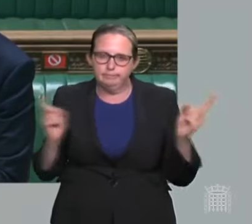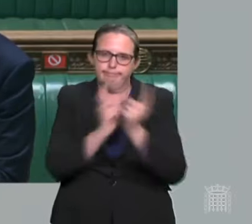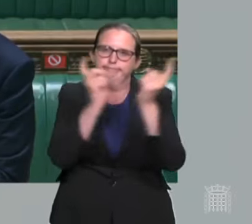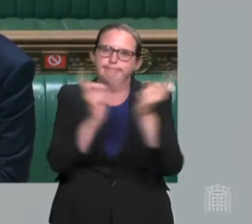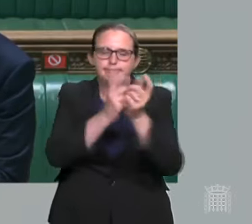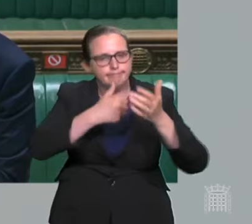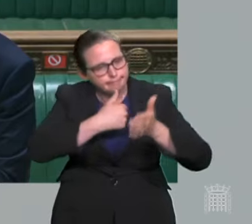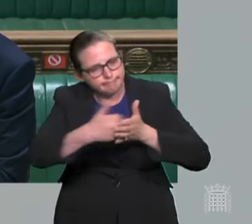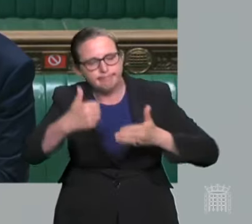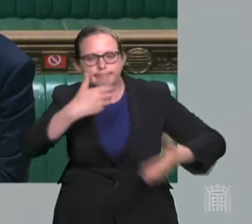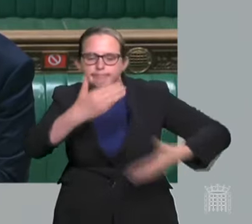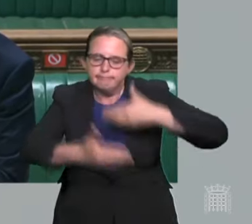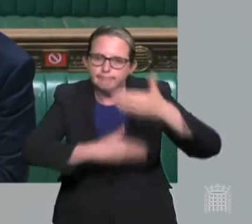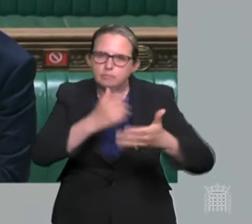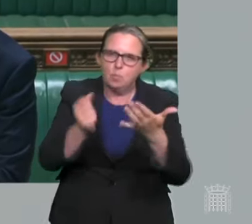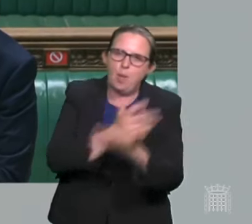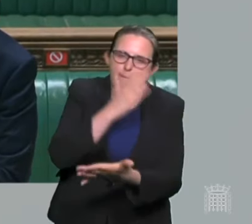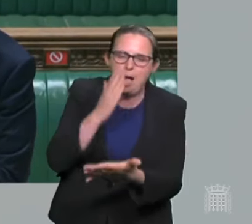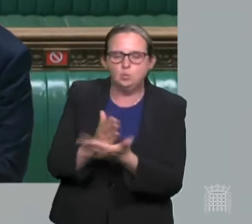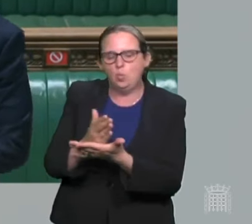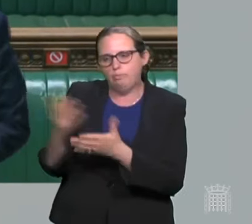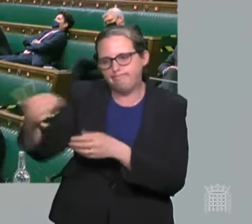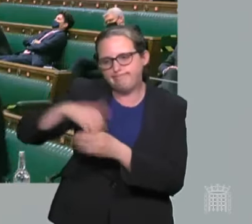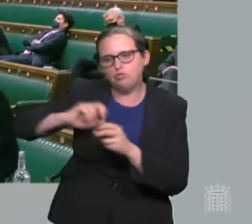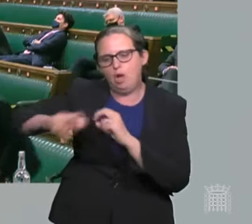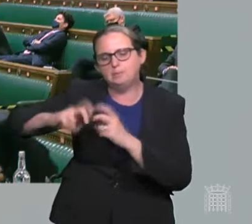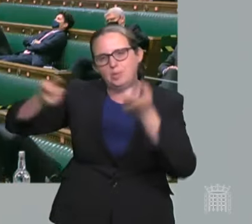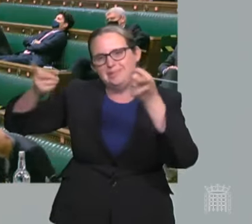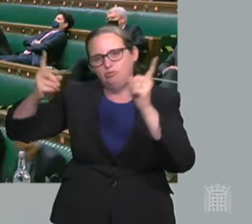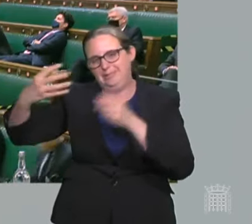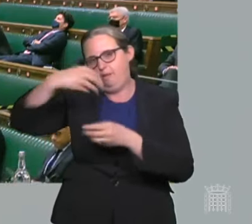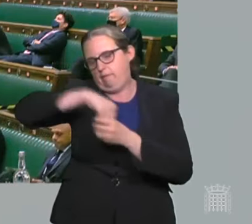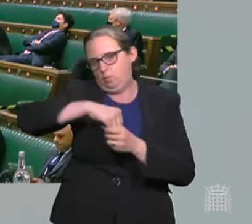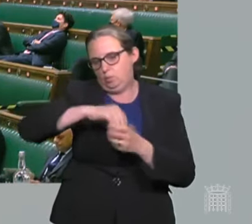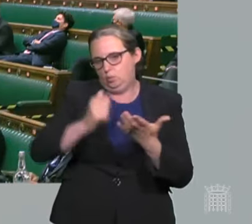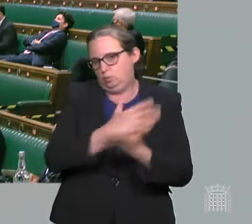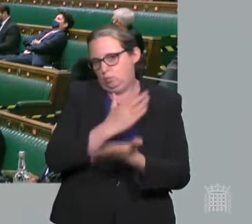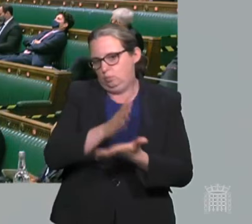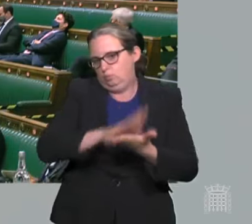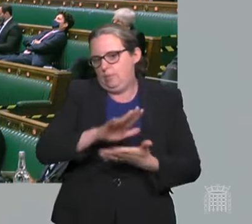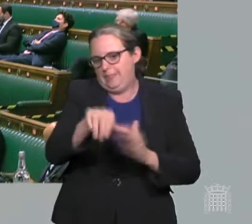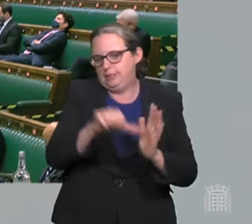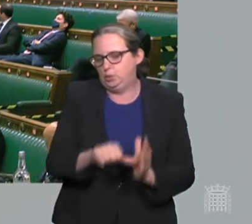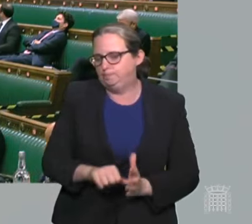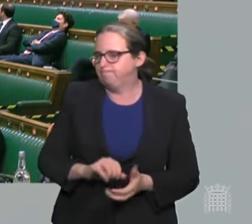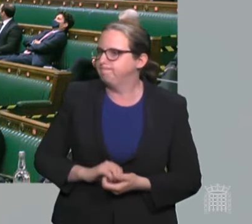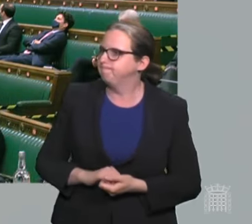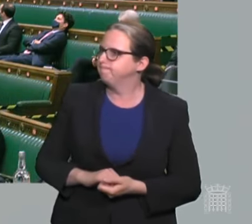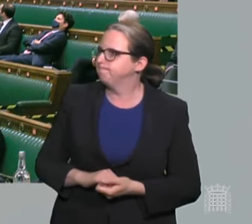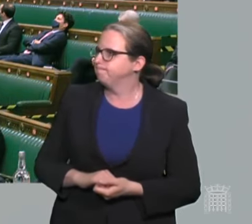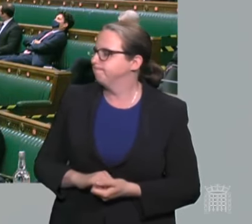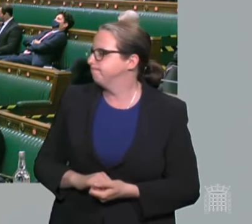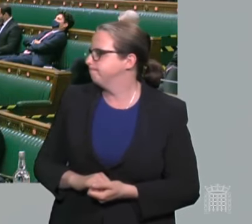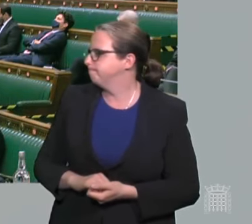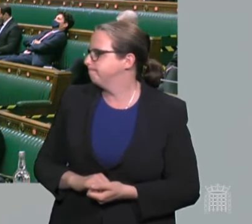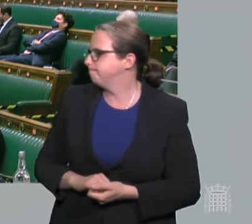work carefully with the Secretary of State for Transport. Julie Larson. Thank you, Madam Deputy Speaker. It's hugely